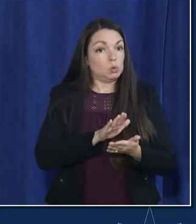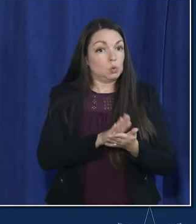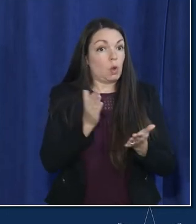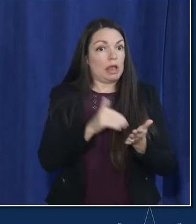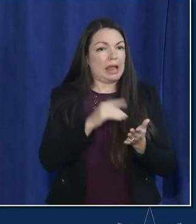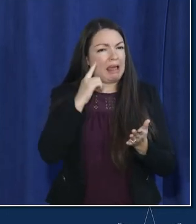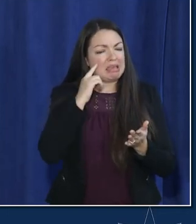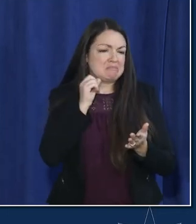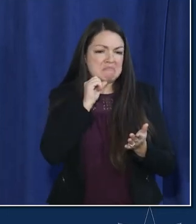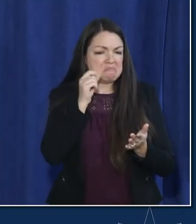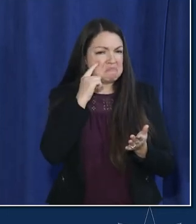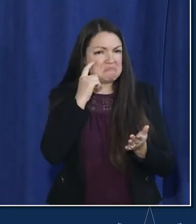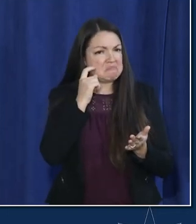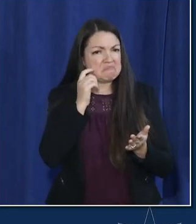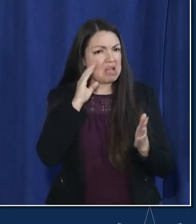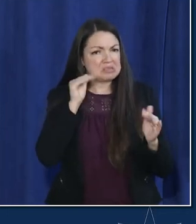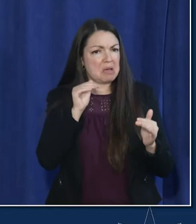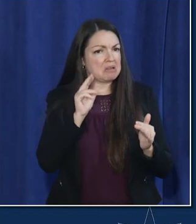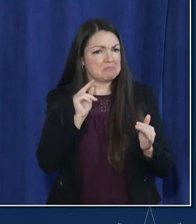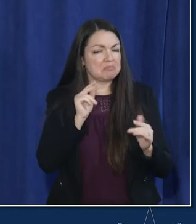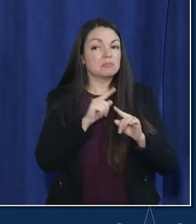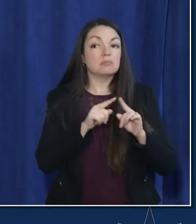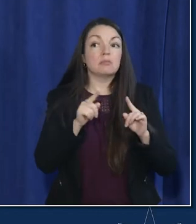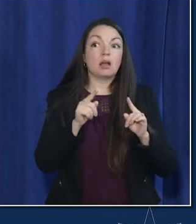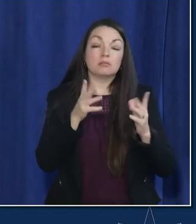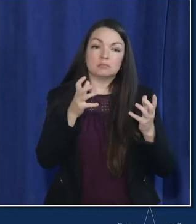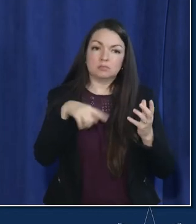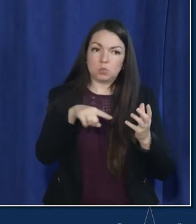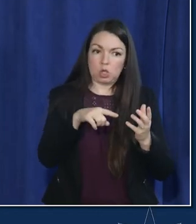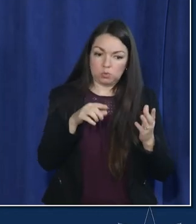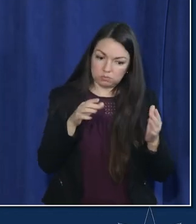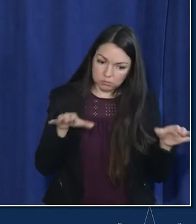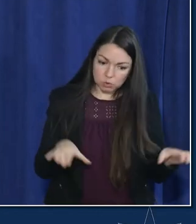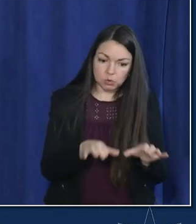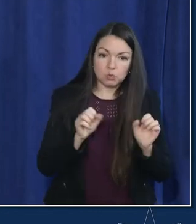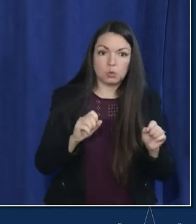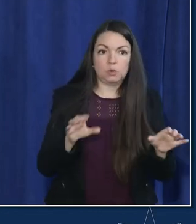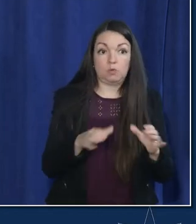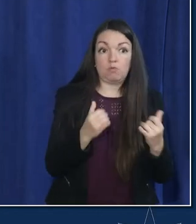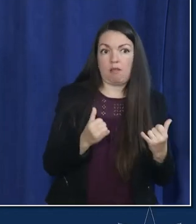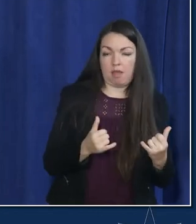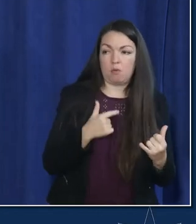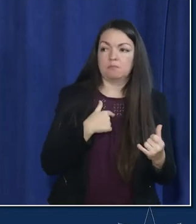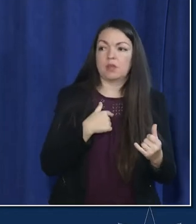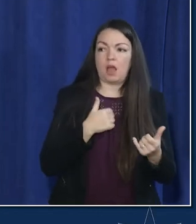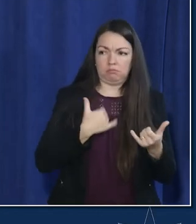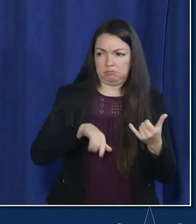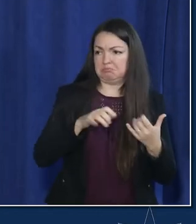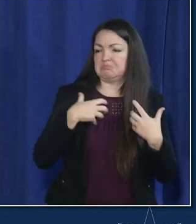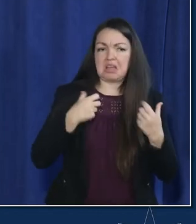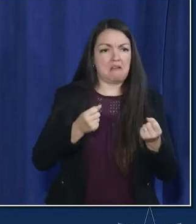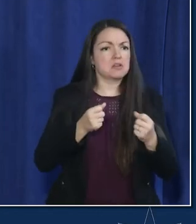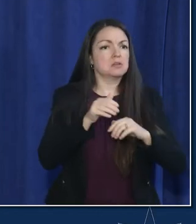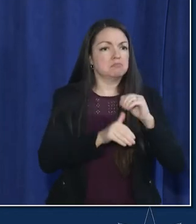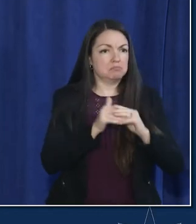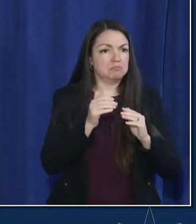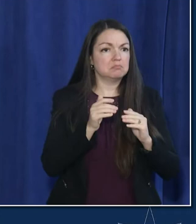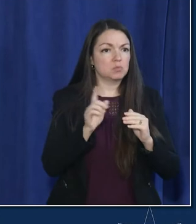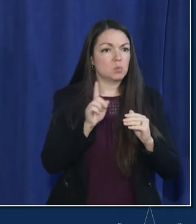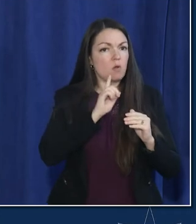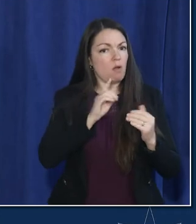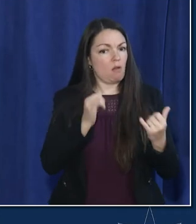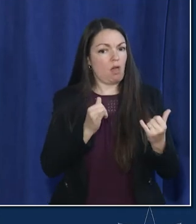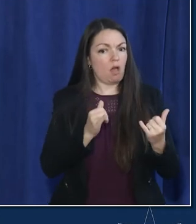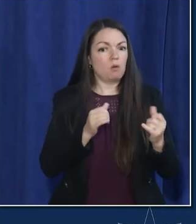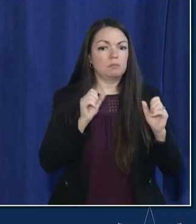but i do need folks right now to do what we can do right now to protect um and i remain very confident about where we are and um our